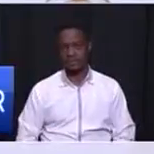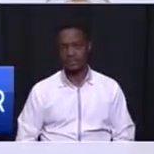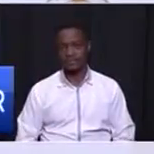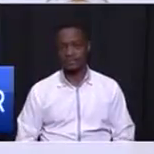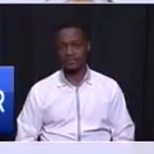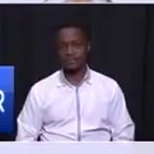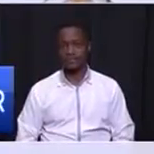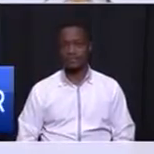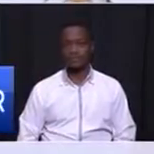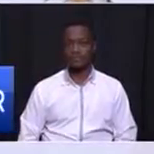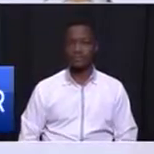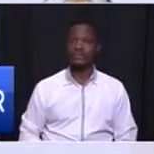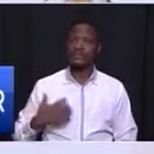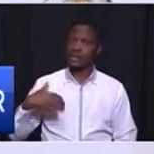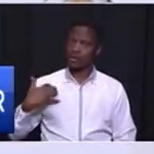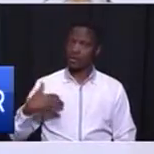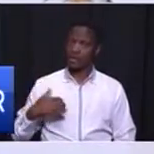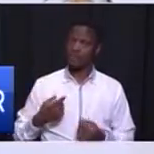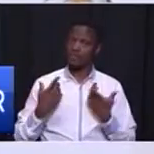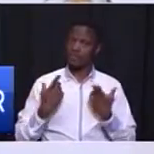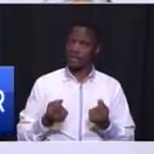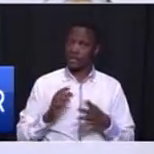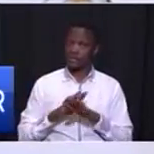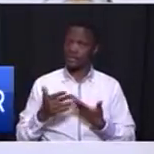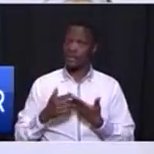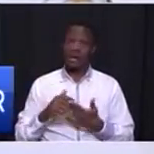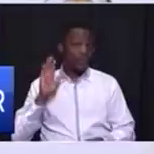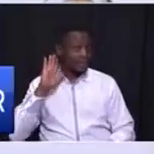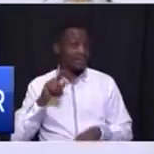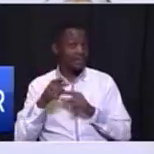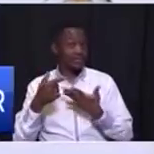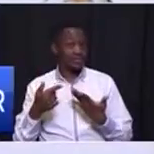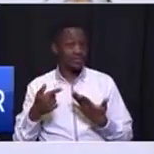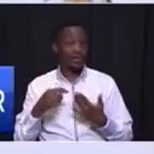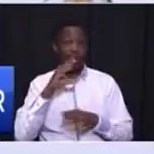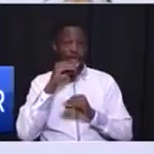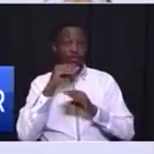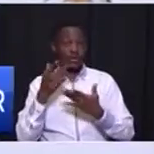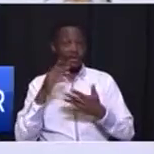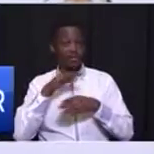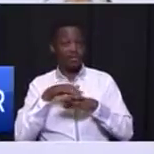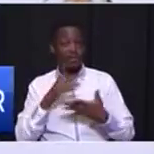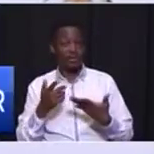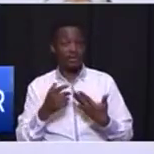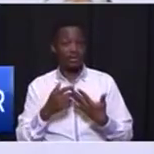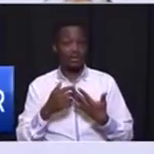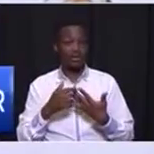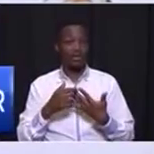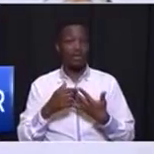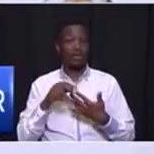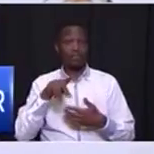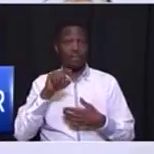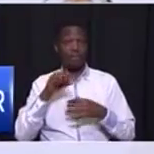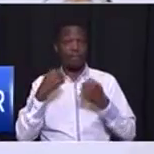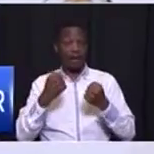you have done lots of improvement I was listening to you mayor this morning talking on power FM